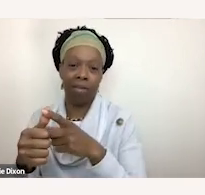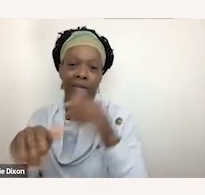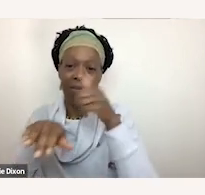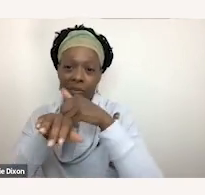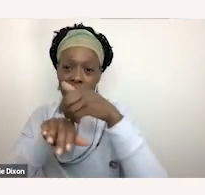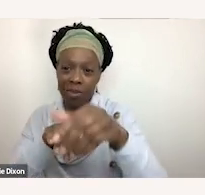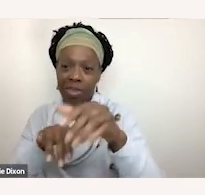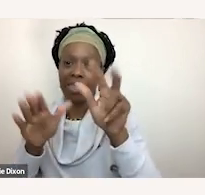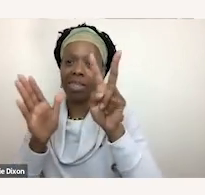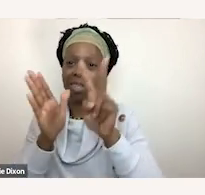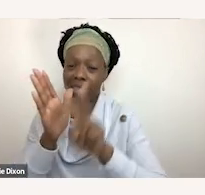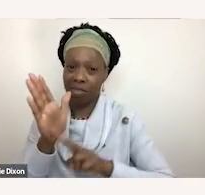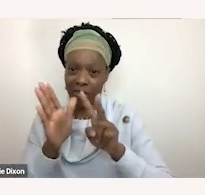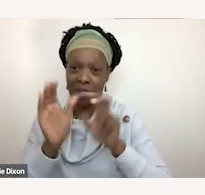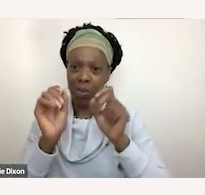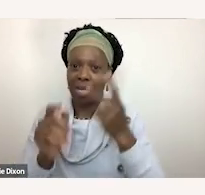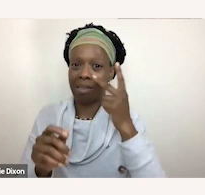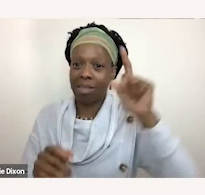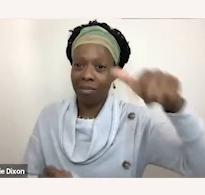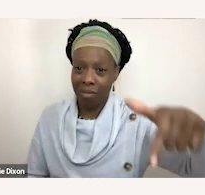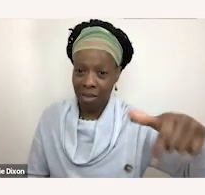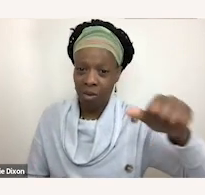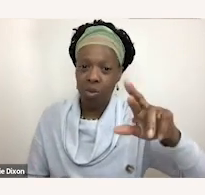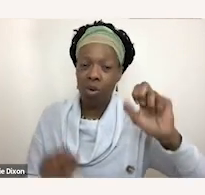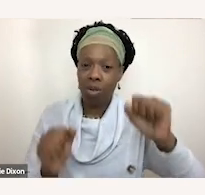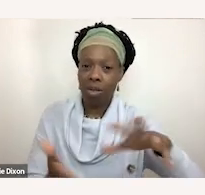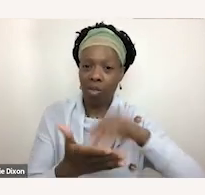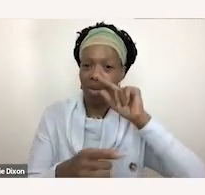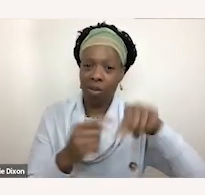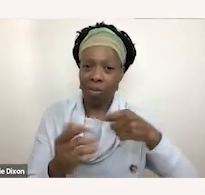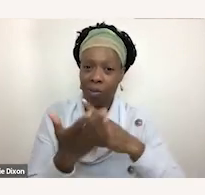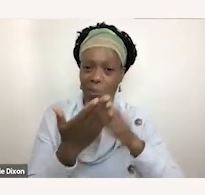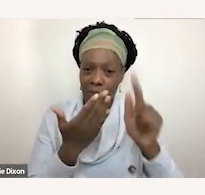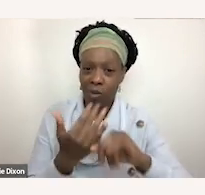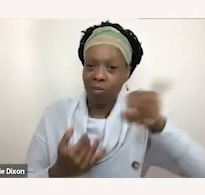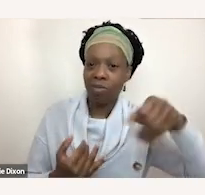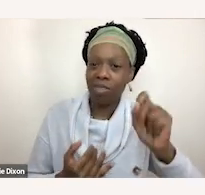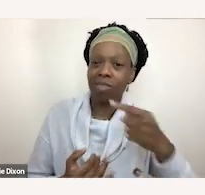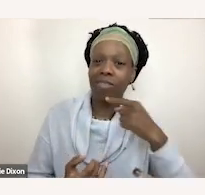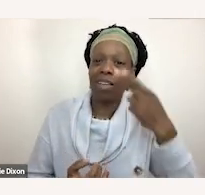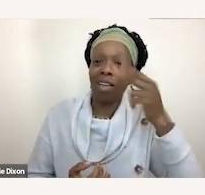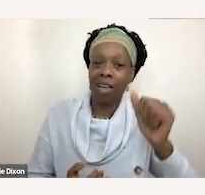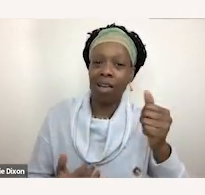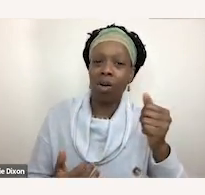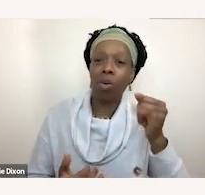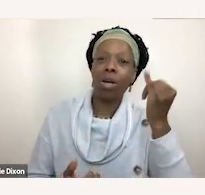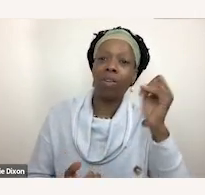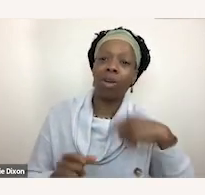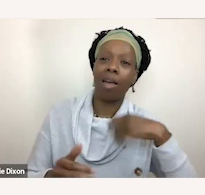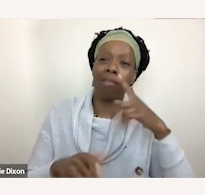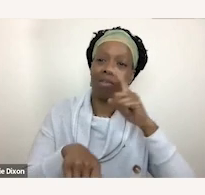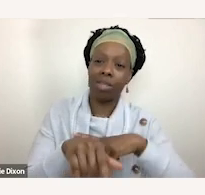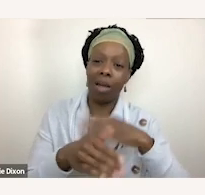video to y'all so it can be disseminated so you can learn about just say hi or if we have some time at the end we can try a different